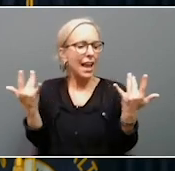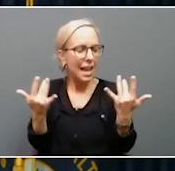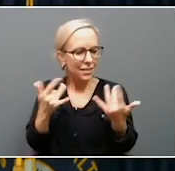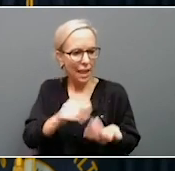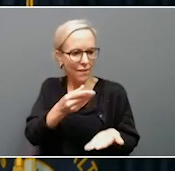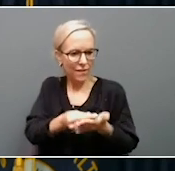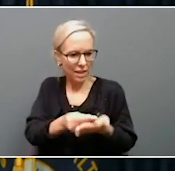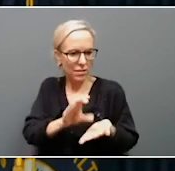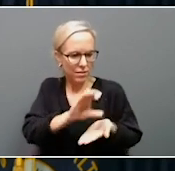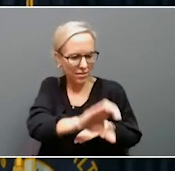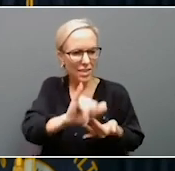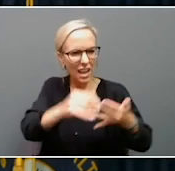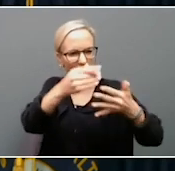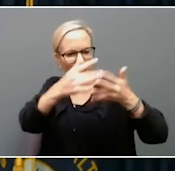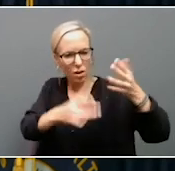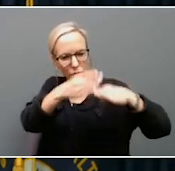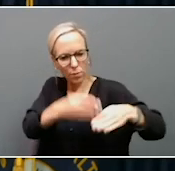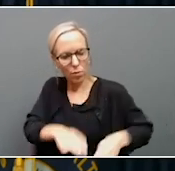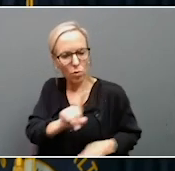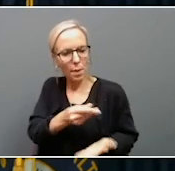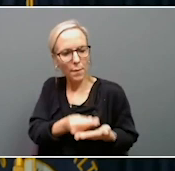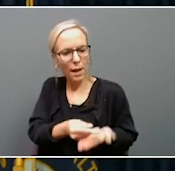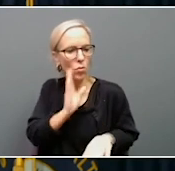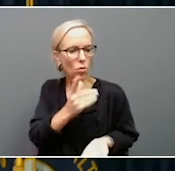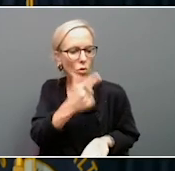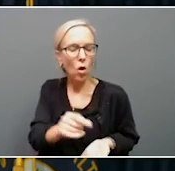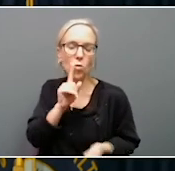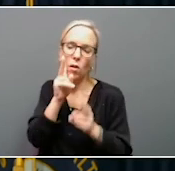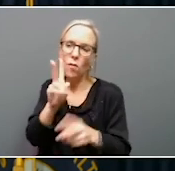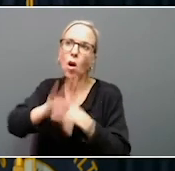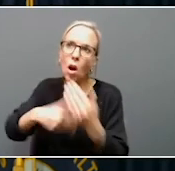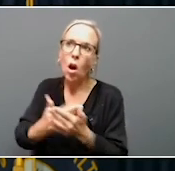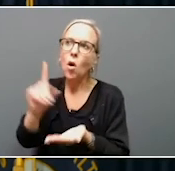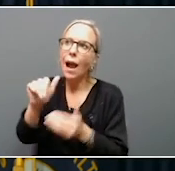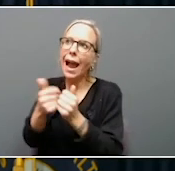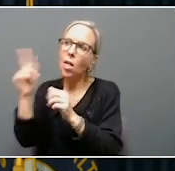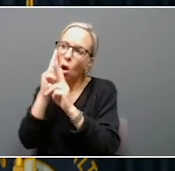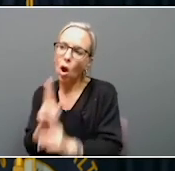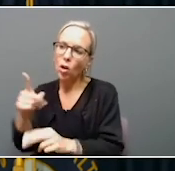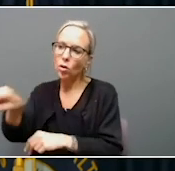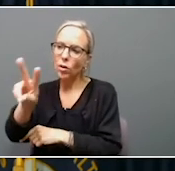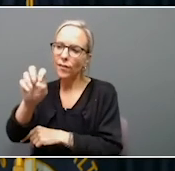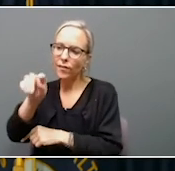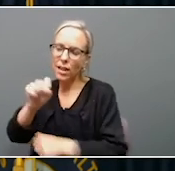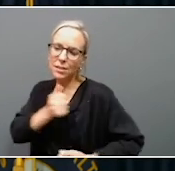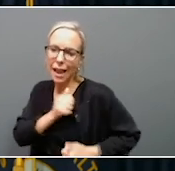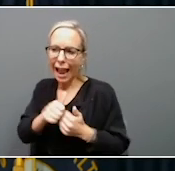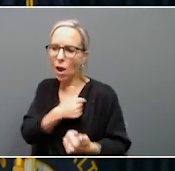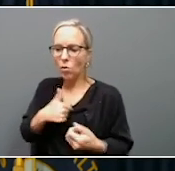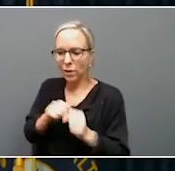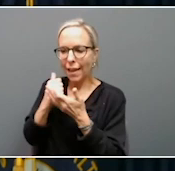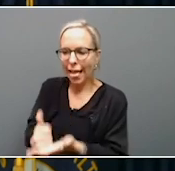our veterans. We look for all the ways to honor them and, when they're struggling, how we can help. How we can help stabilize,